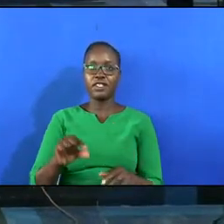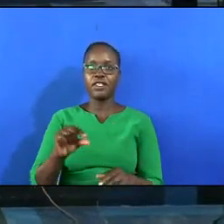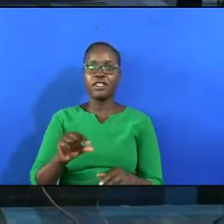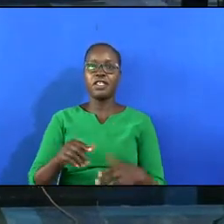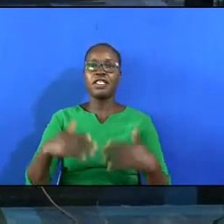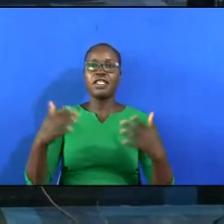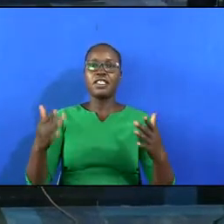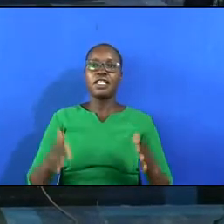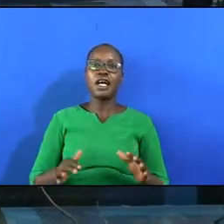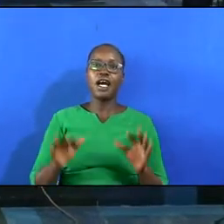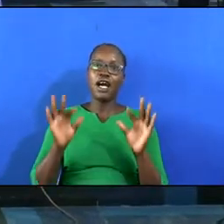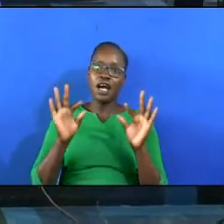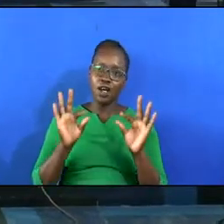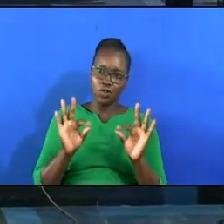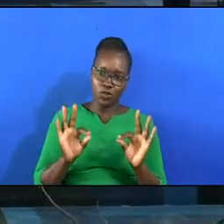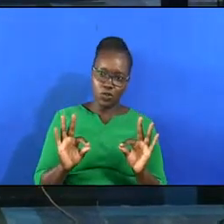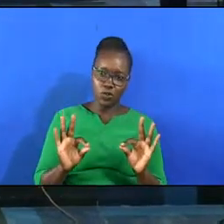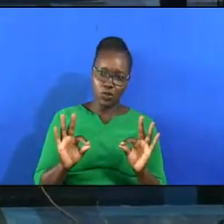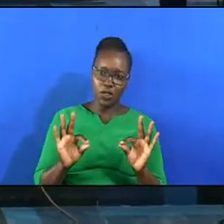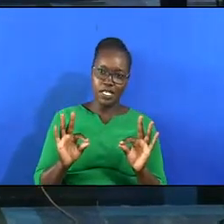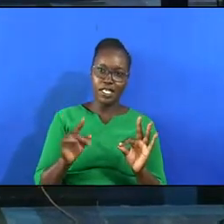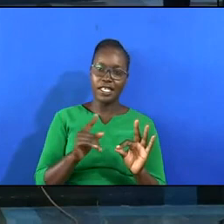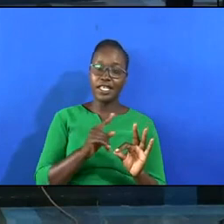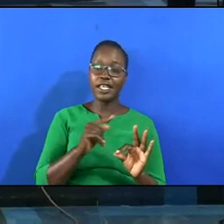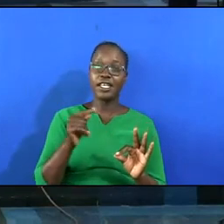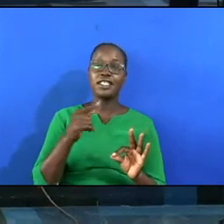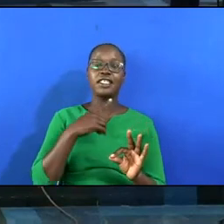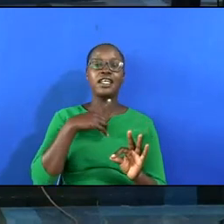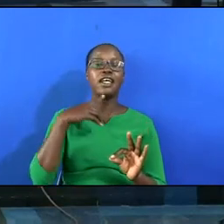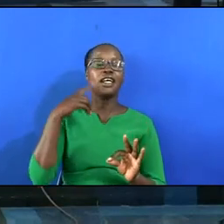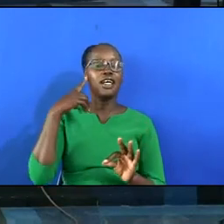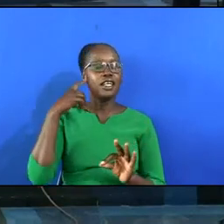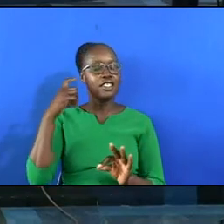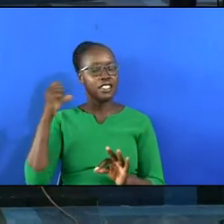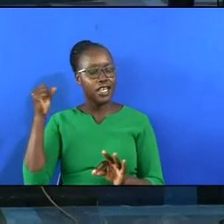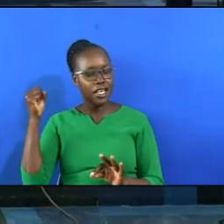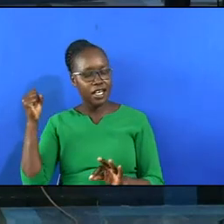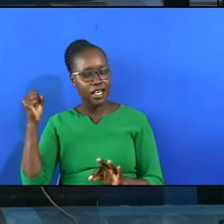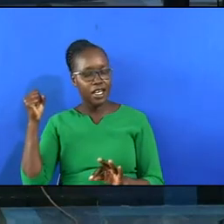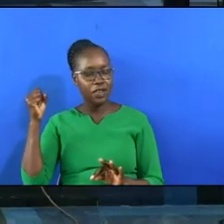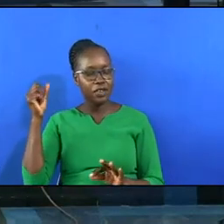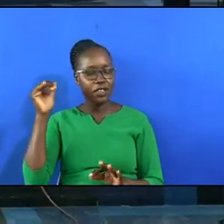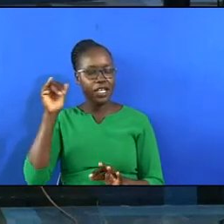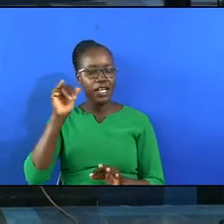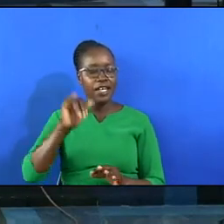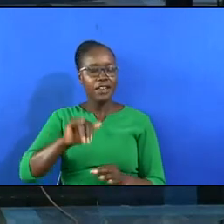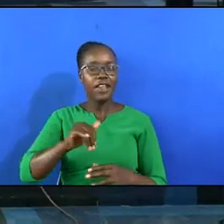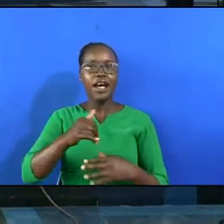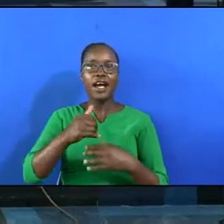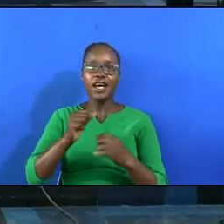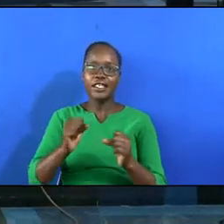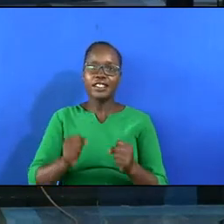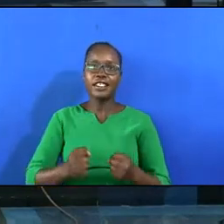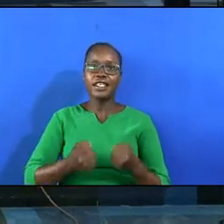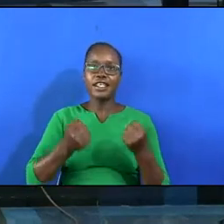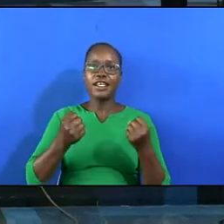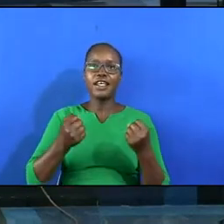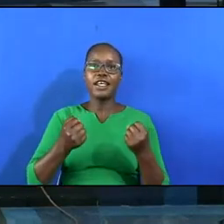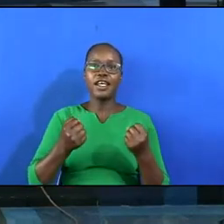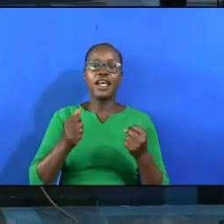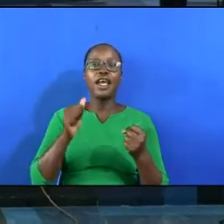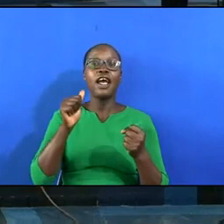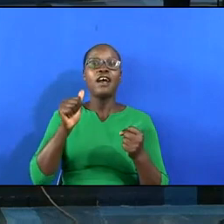grace how sweet that song that